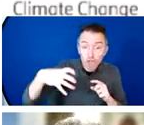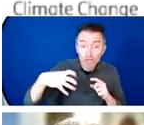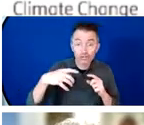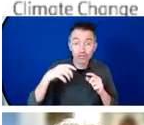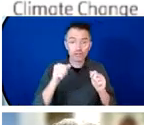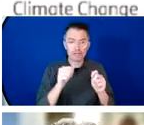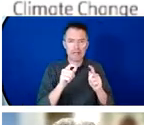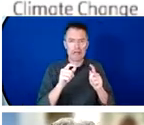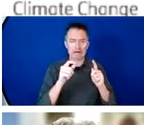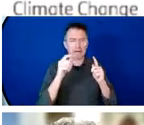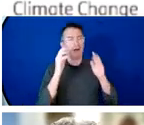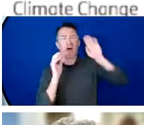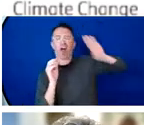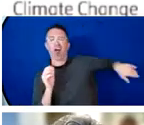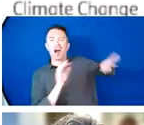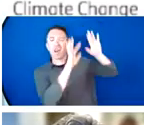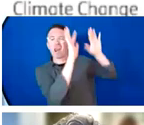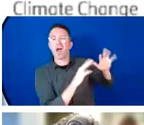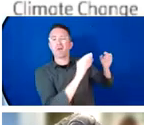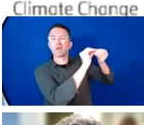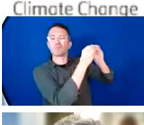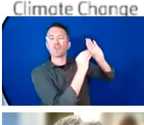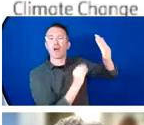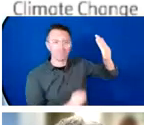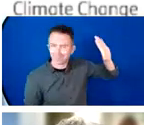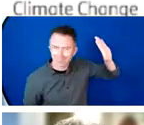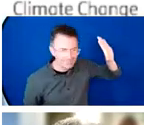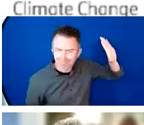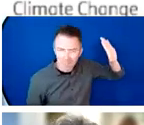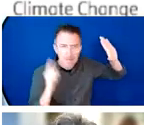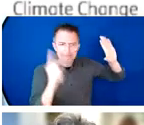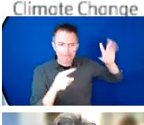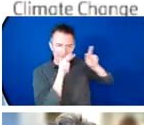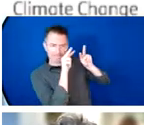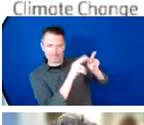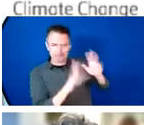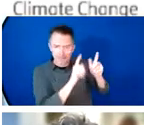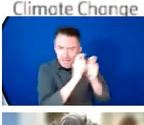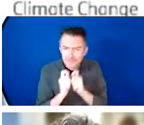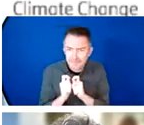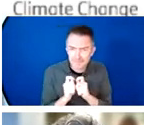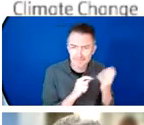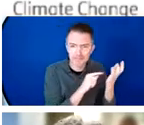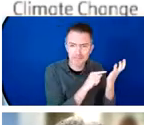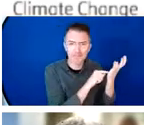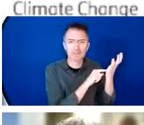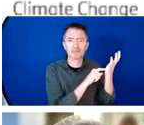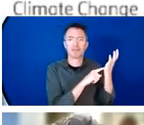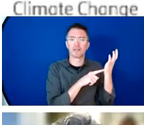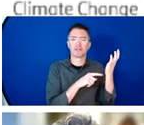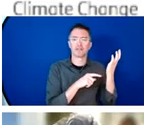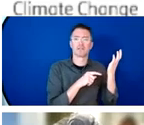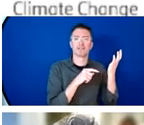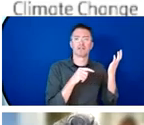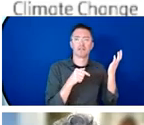states, one of the most seriously impacted. Whether it is